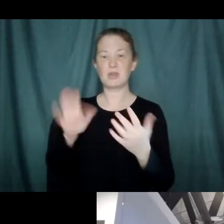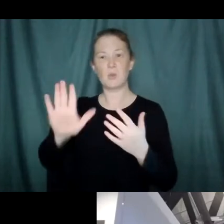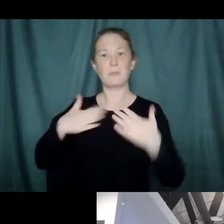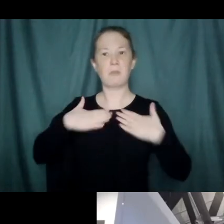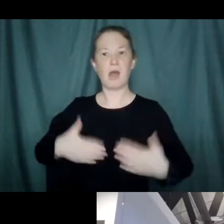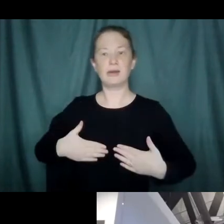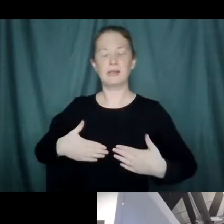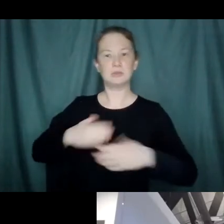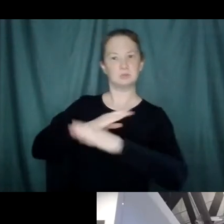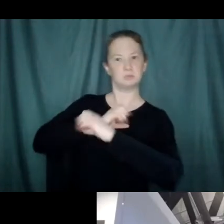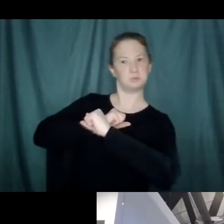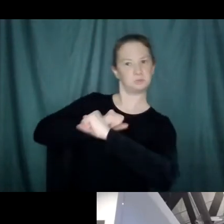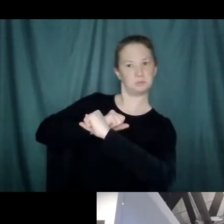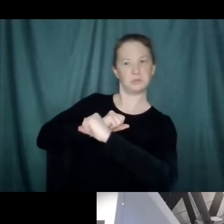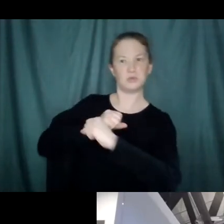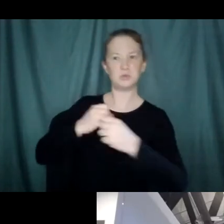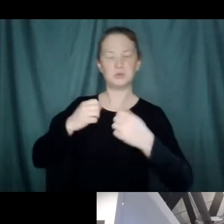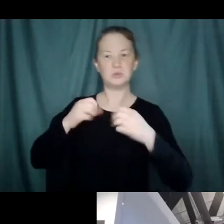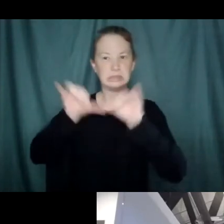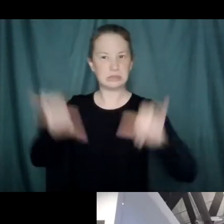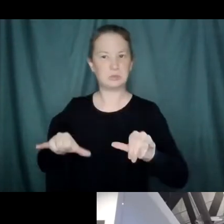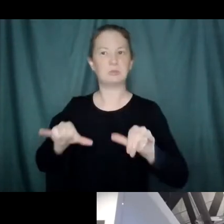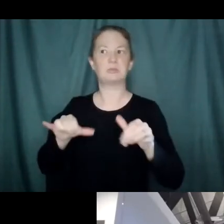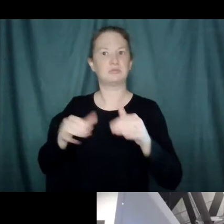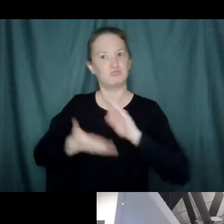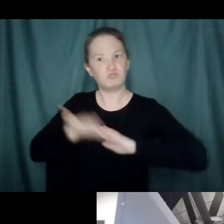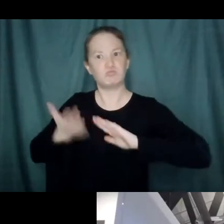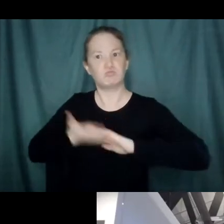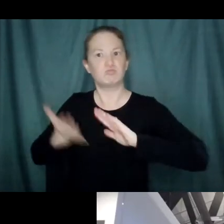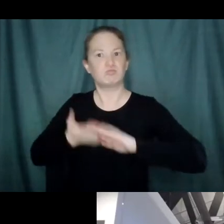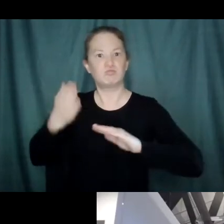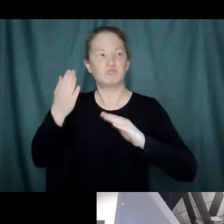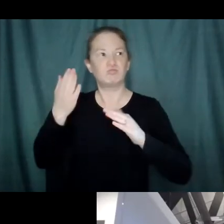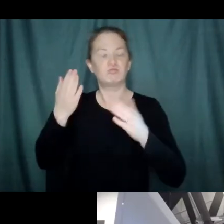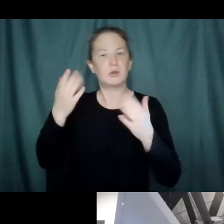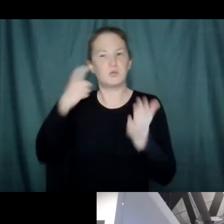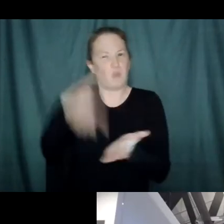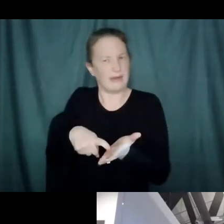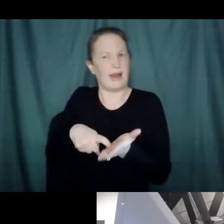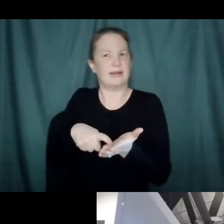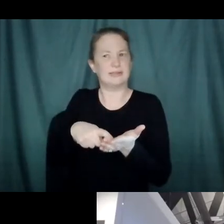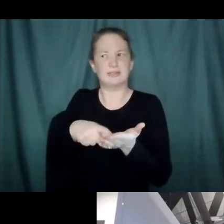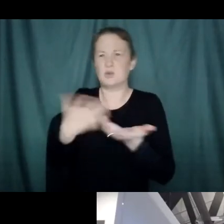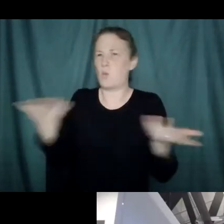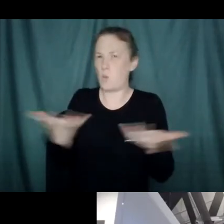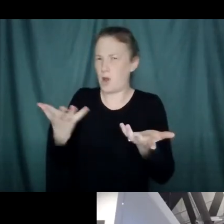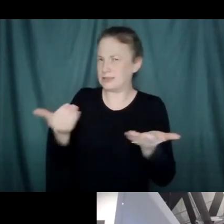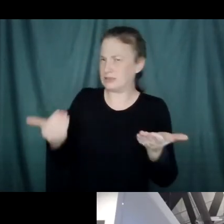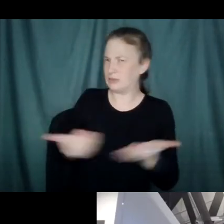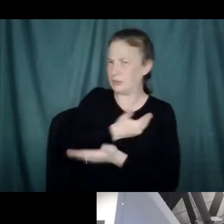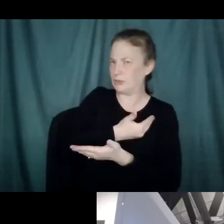over the course of evolution, recognize anything that is not you and nothing that is you,